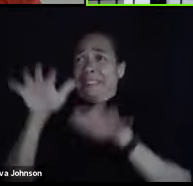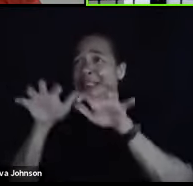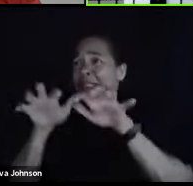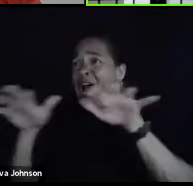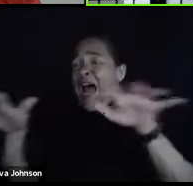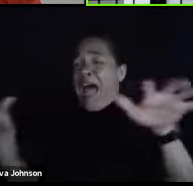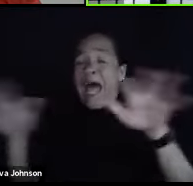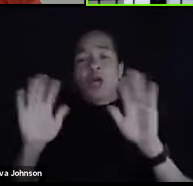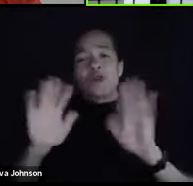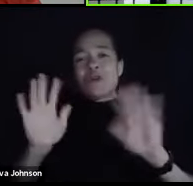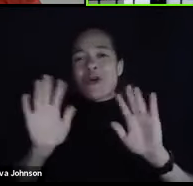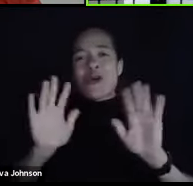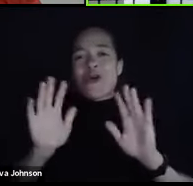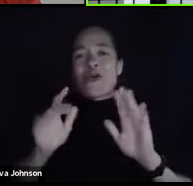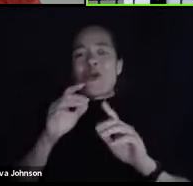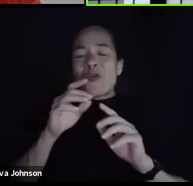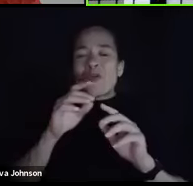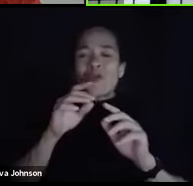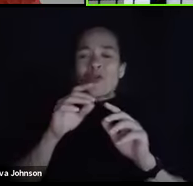unapproachable.